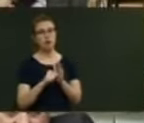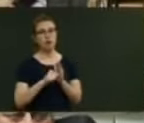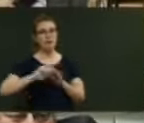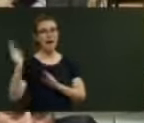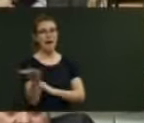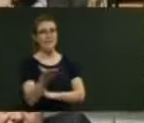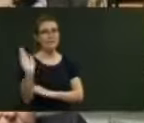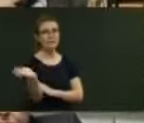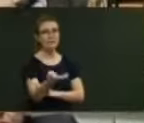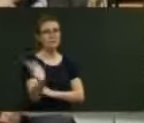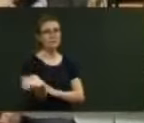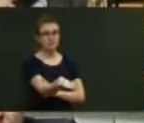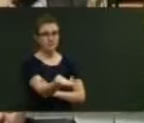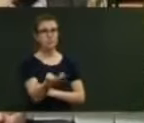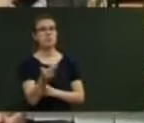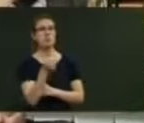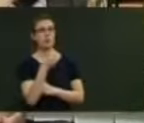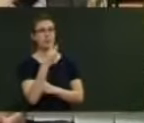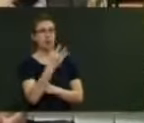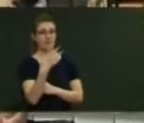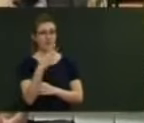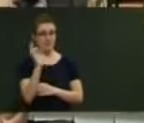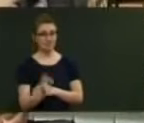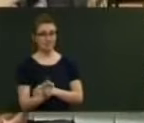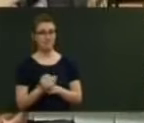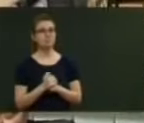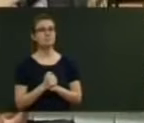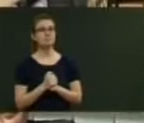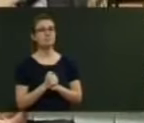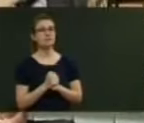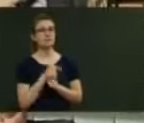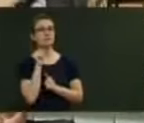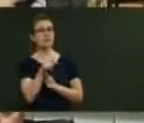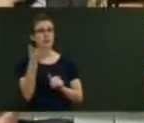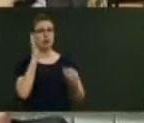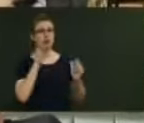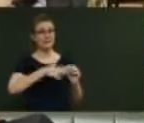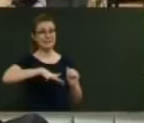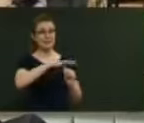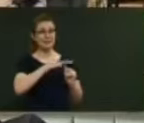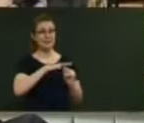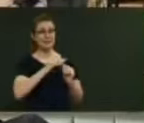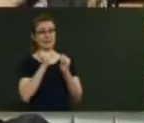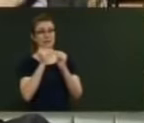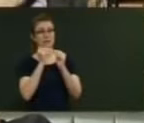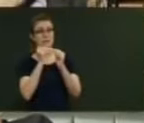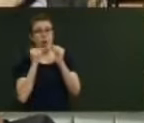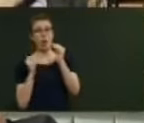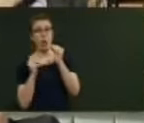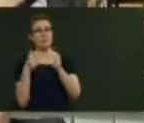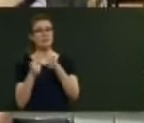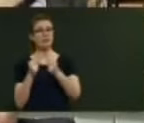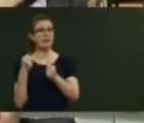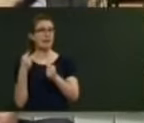Zealand's third-largest export earner, behind dairy and meat, contributes around $5 billion to our exports, and we're committed to